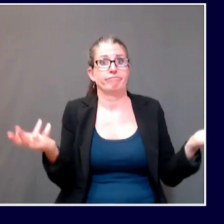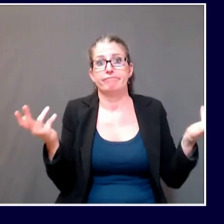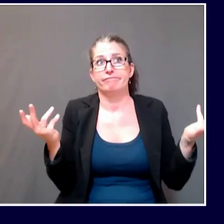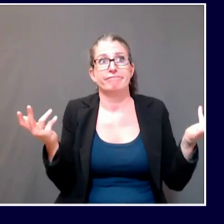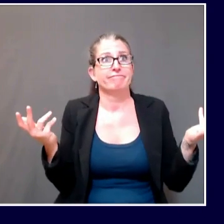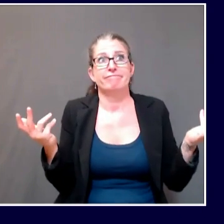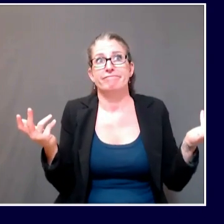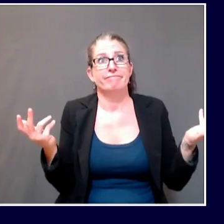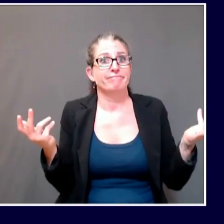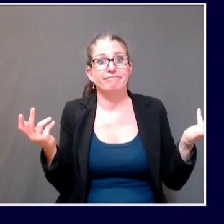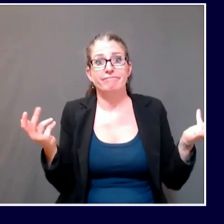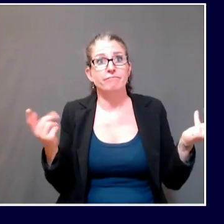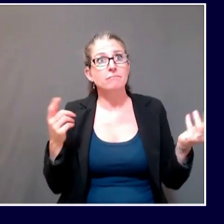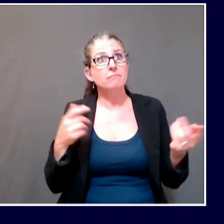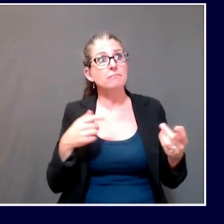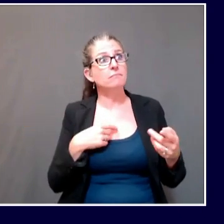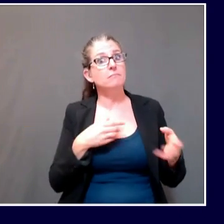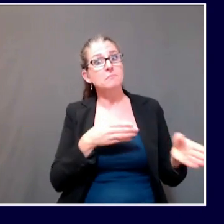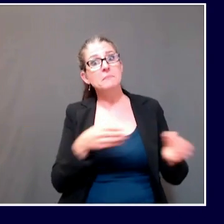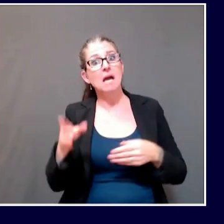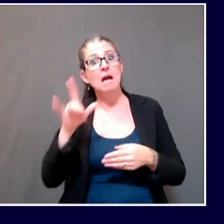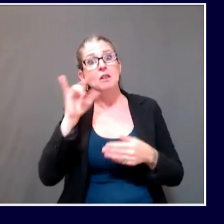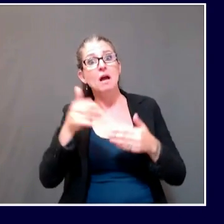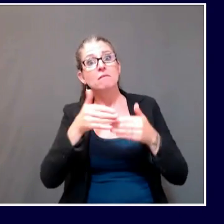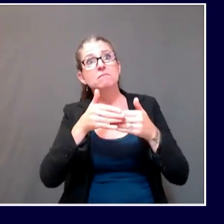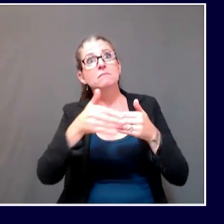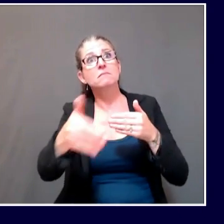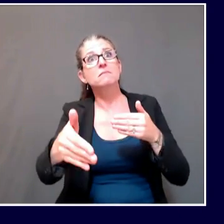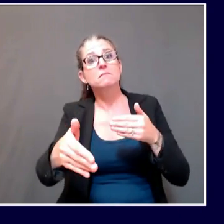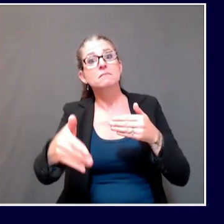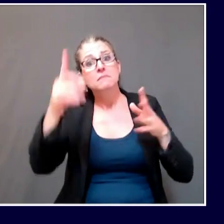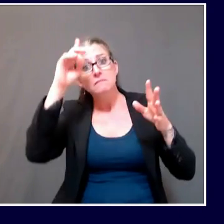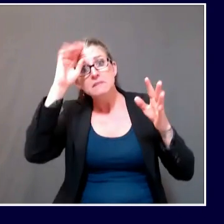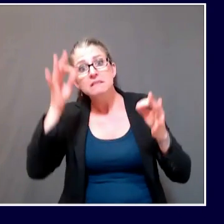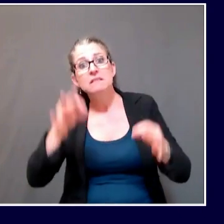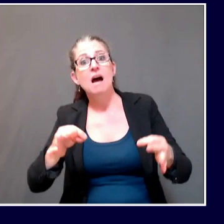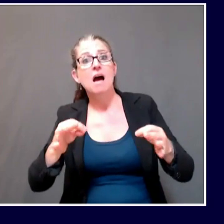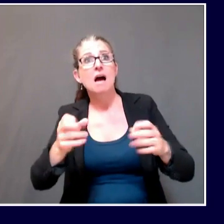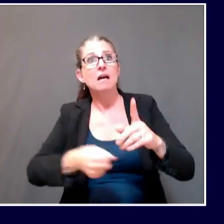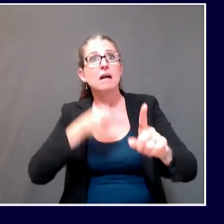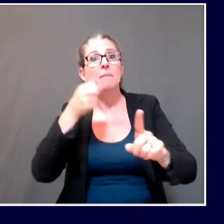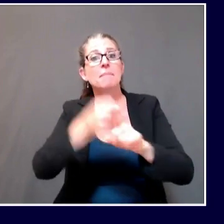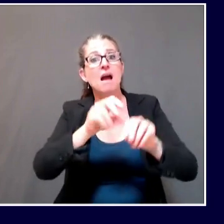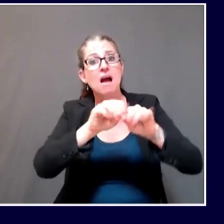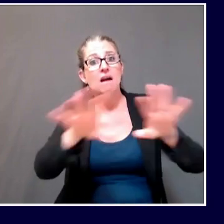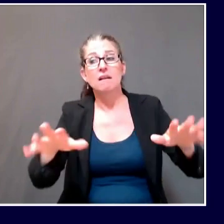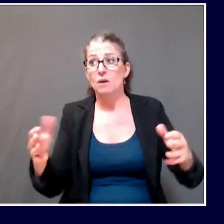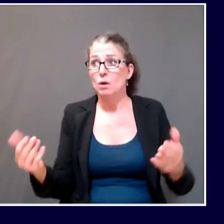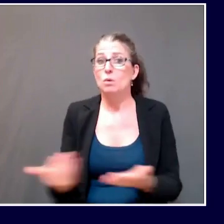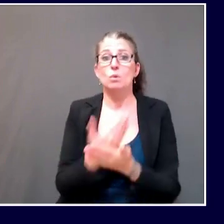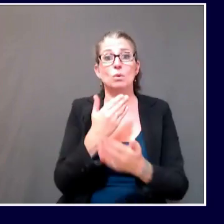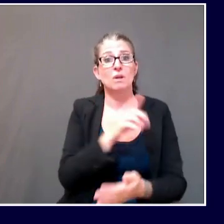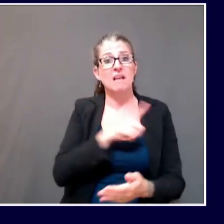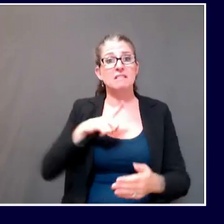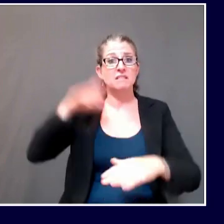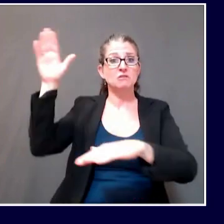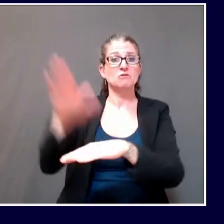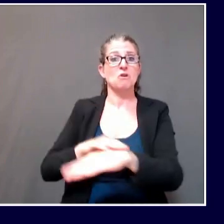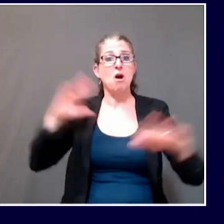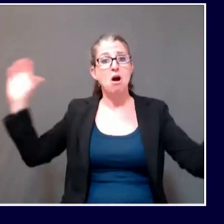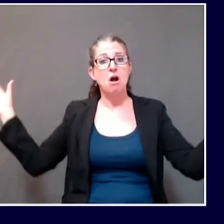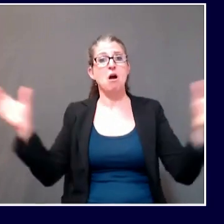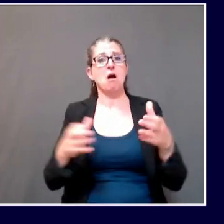other to calling the legislature into special session. At some point right now, our departments, all of them are focused